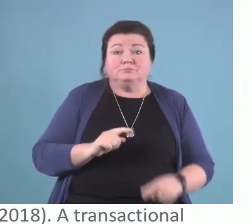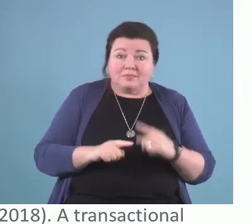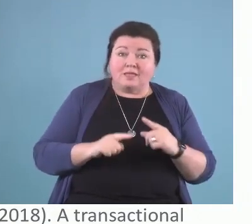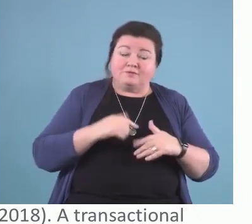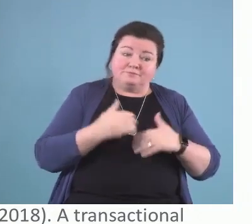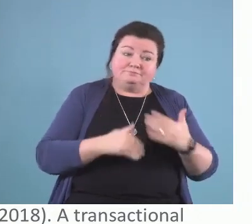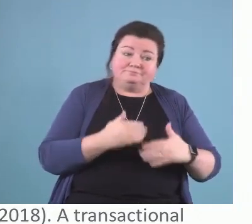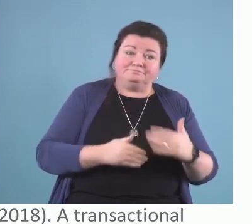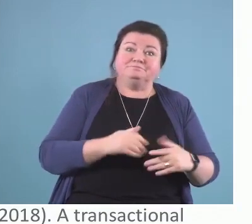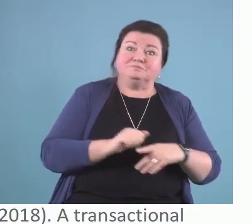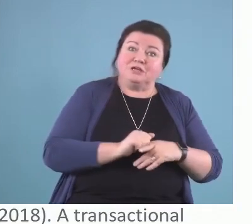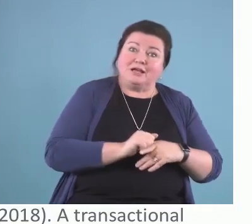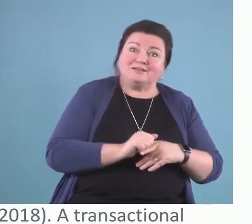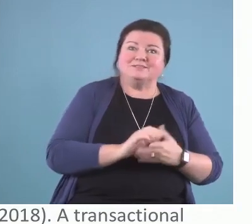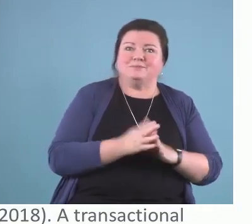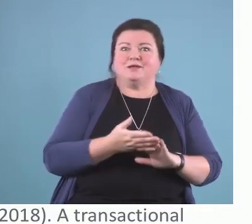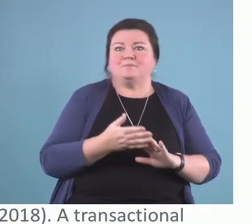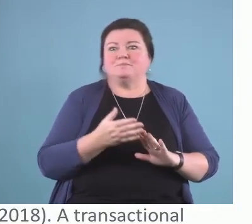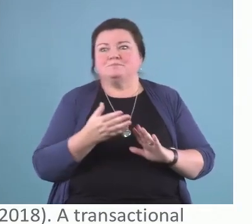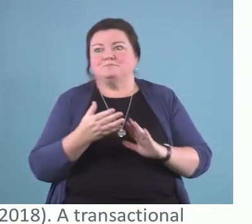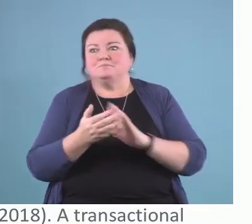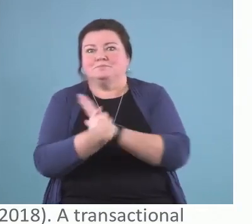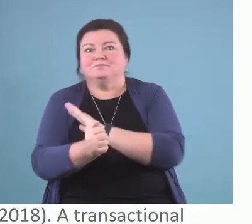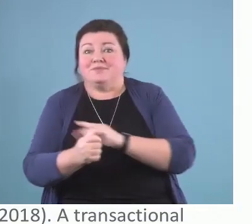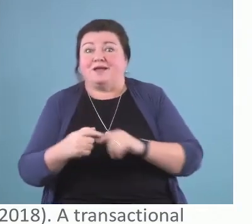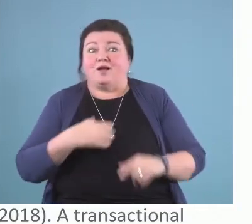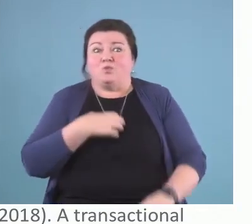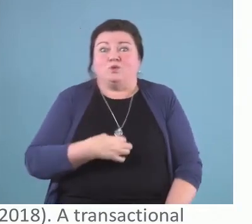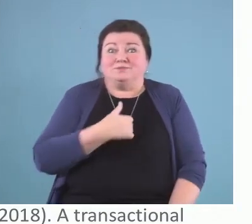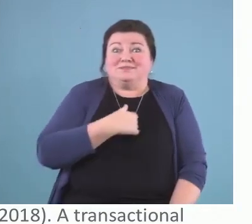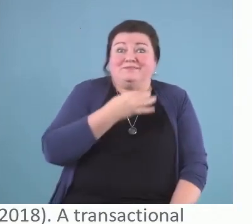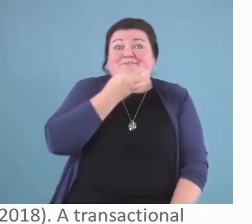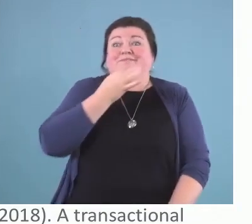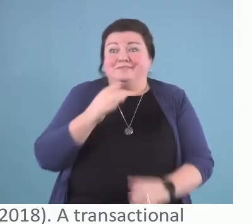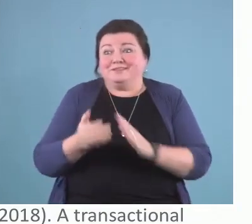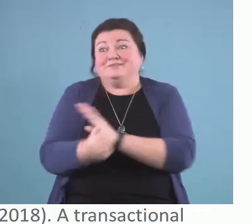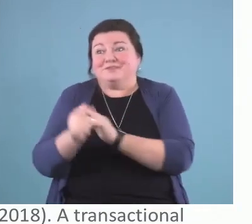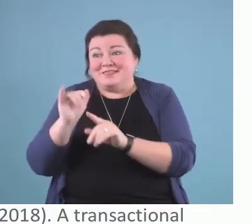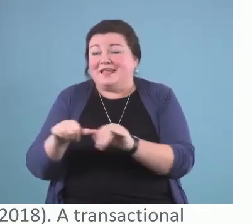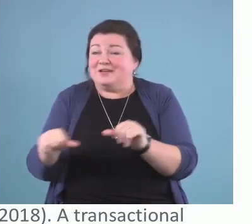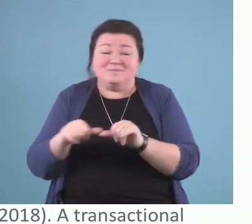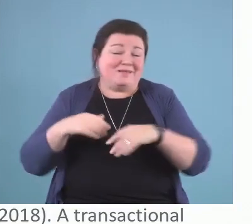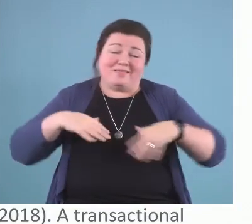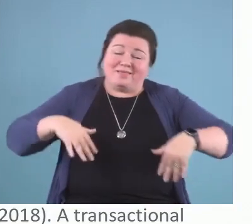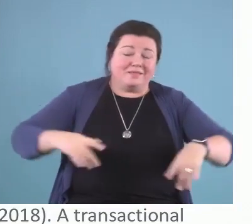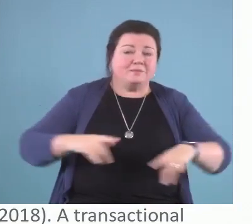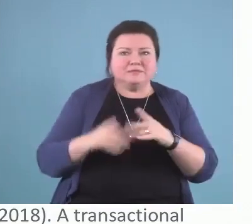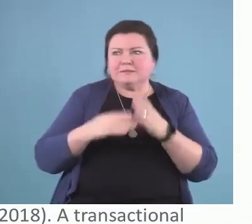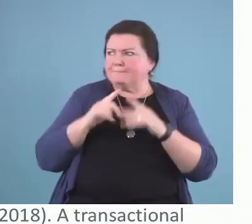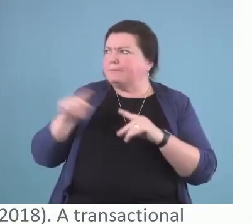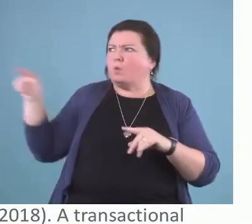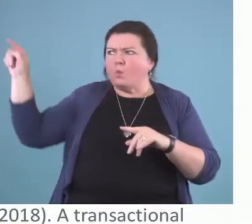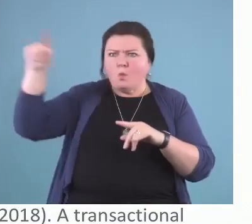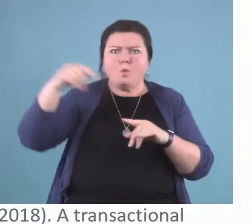And I'm certainly not an expert in it. I would love to be an expert in it, and I hope to become an expert in it. But there certainly are people who are, I have a